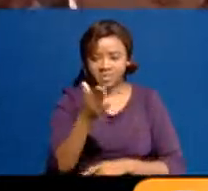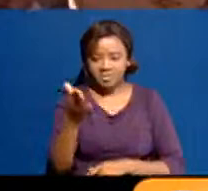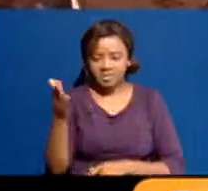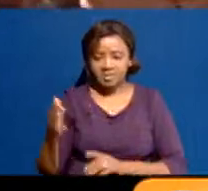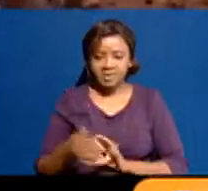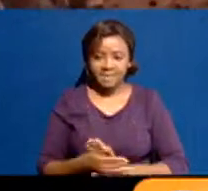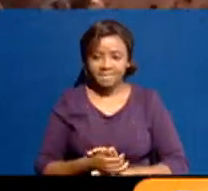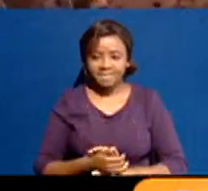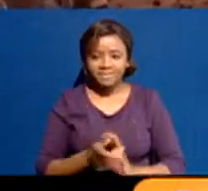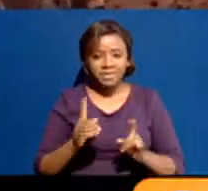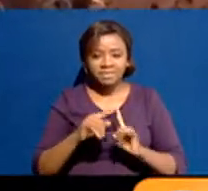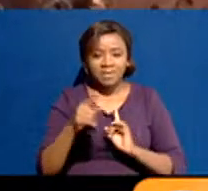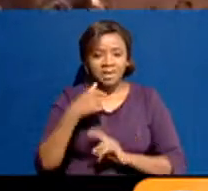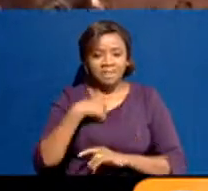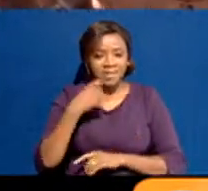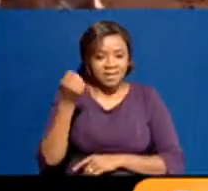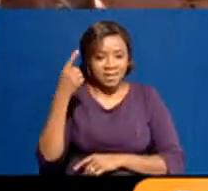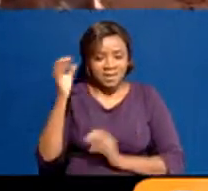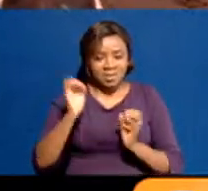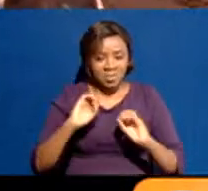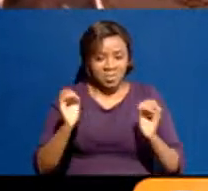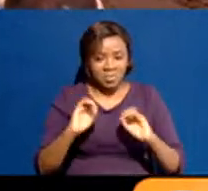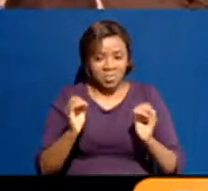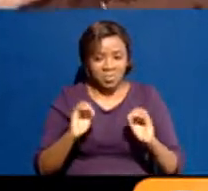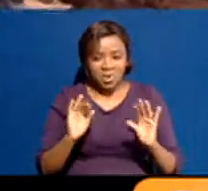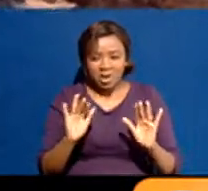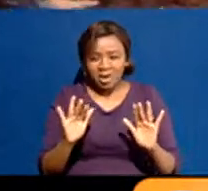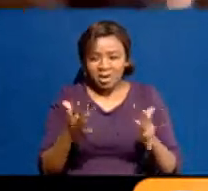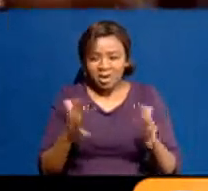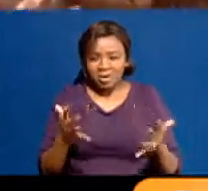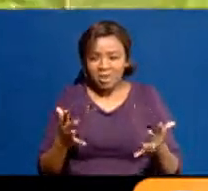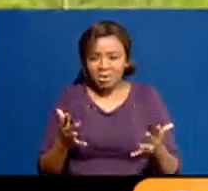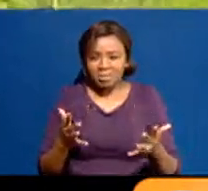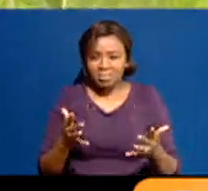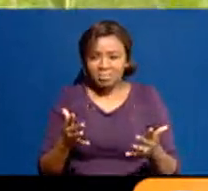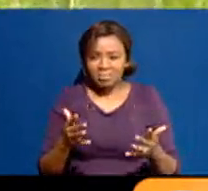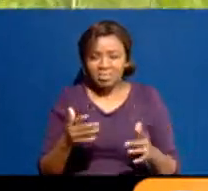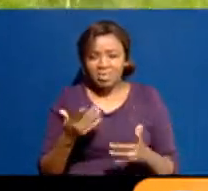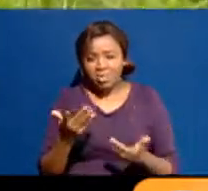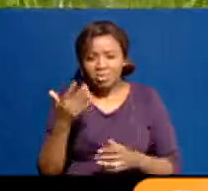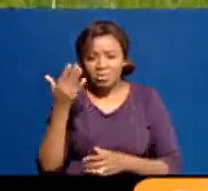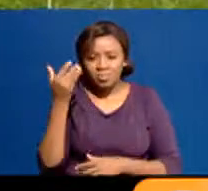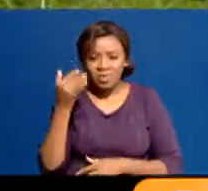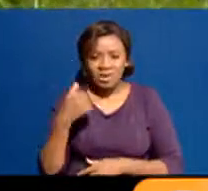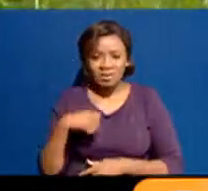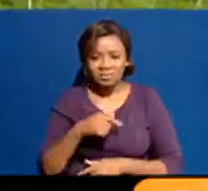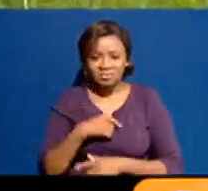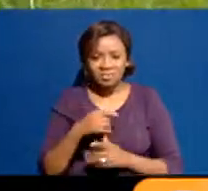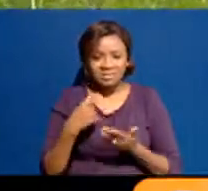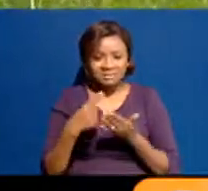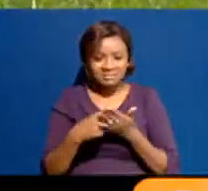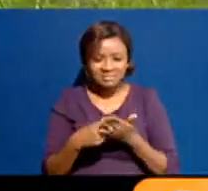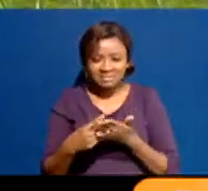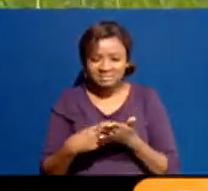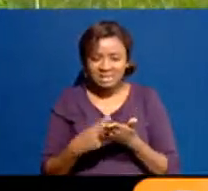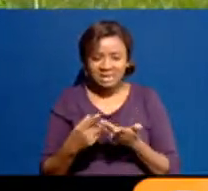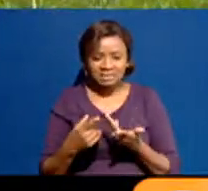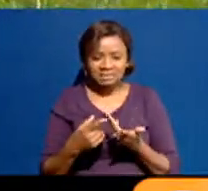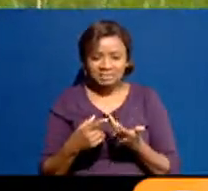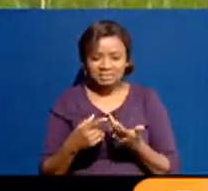I do not understand why we don't have dialogue around the economy in the first place.